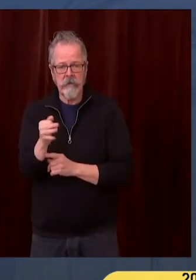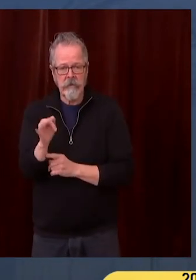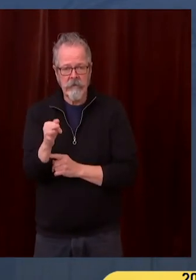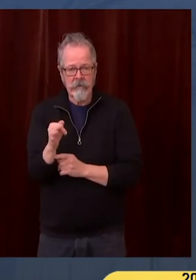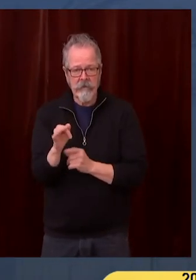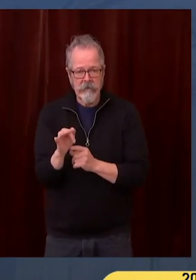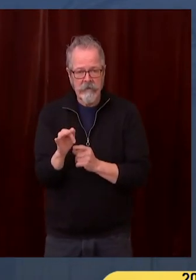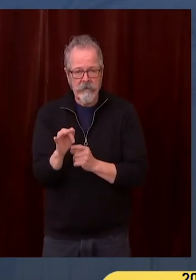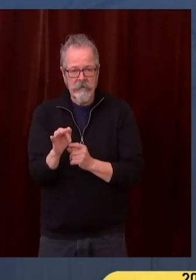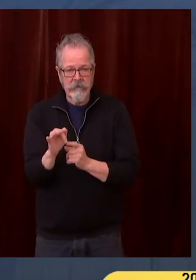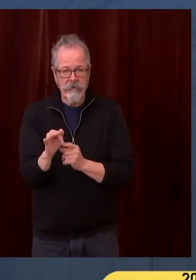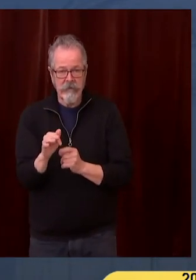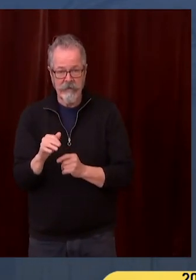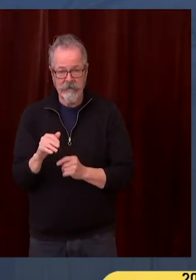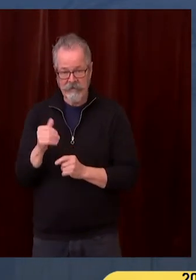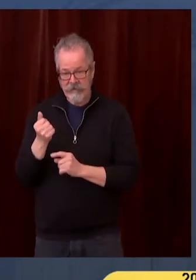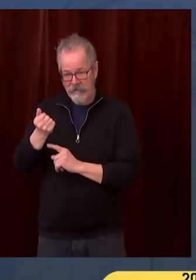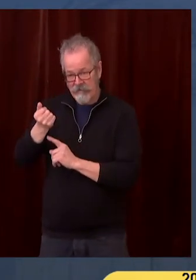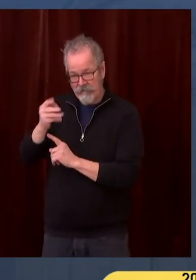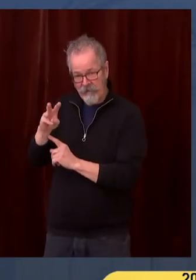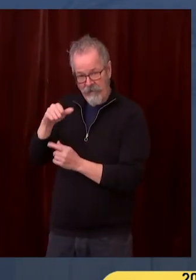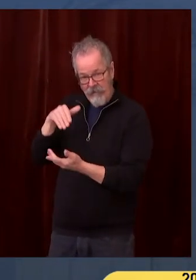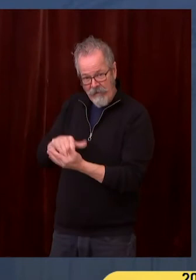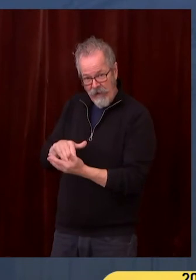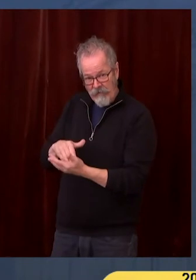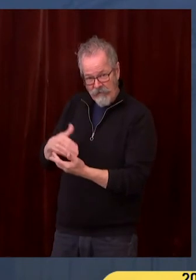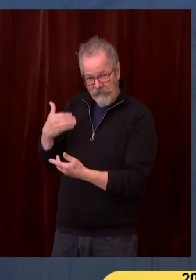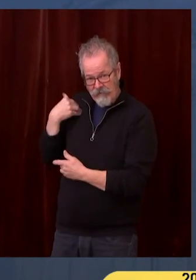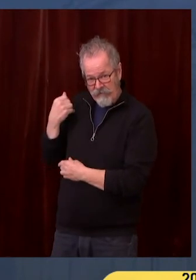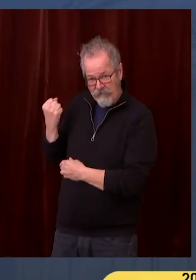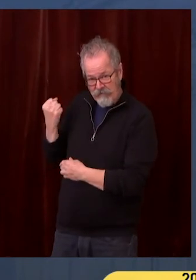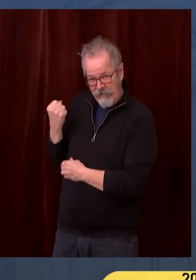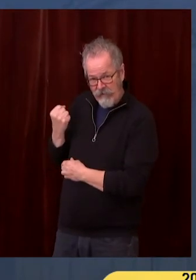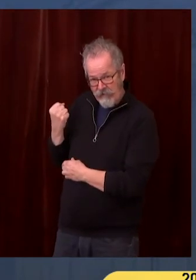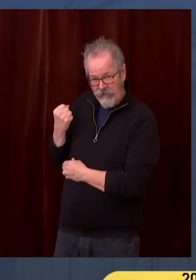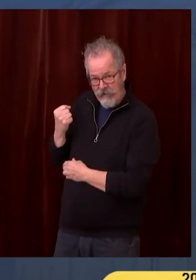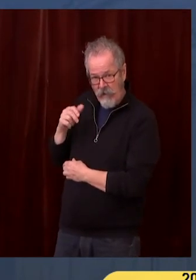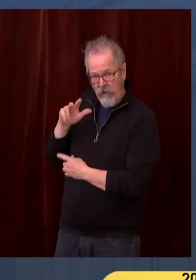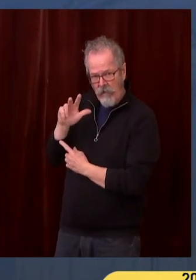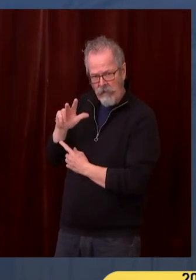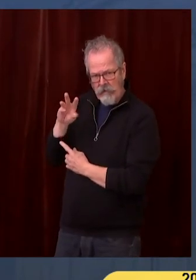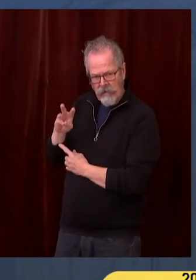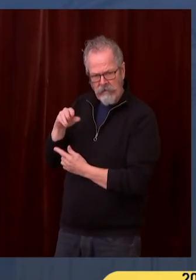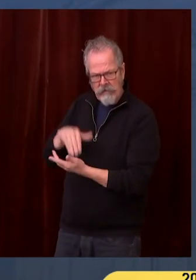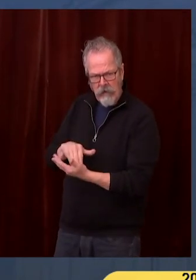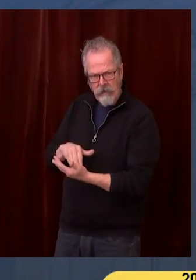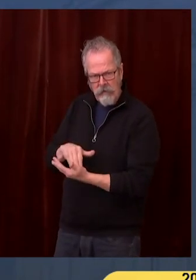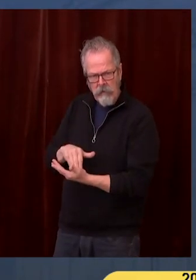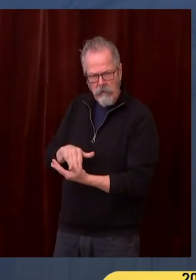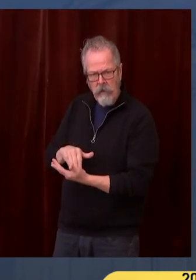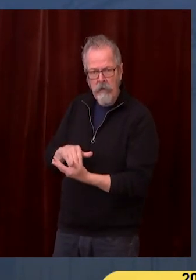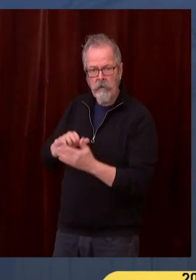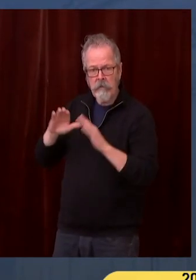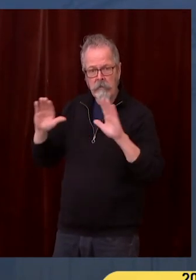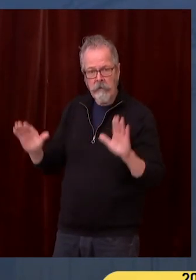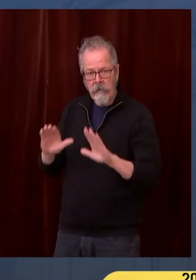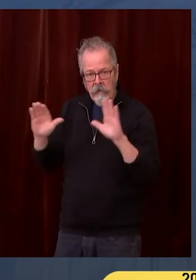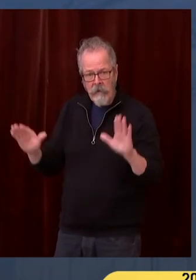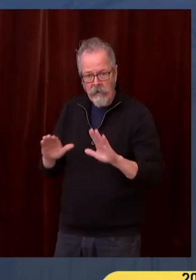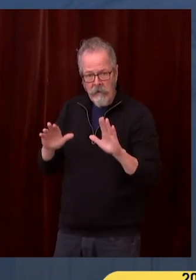This past Saturday, did 36,478. And Sunday, big day, we did 39